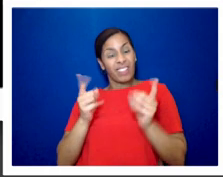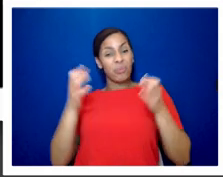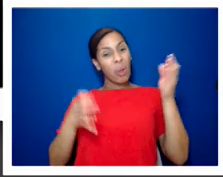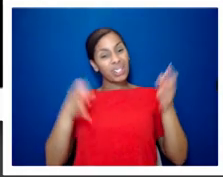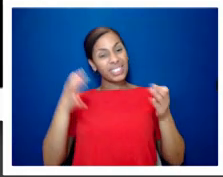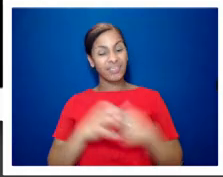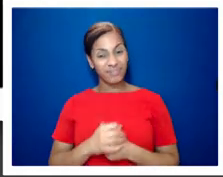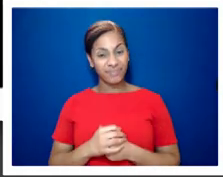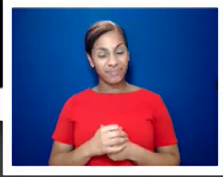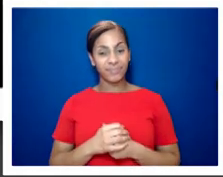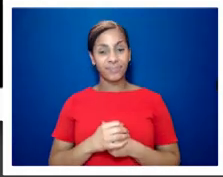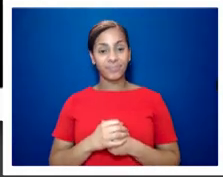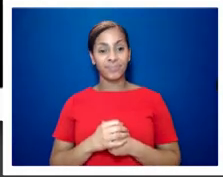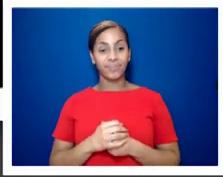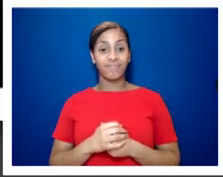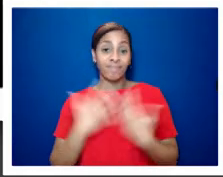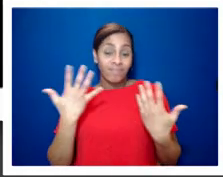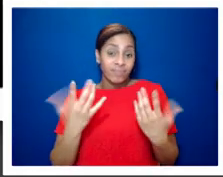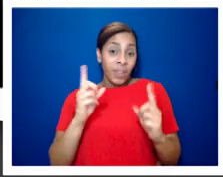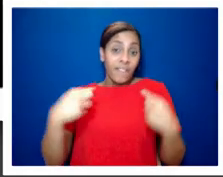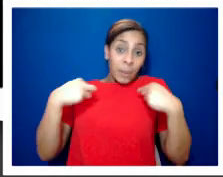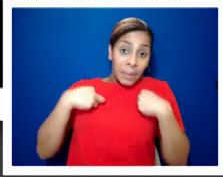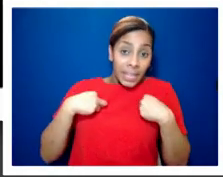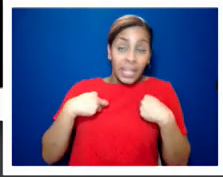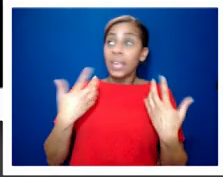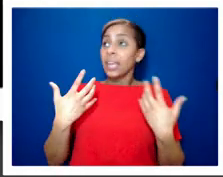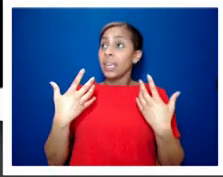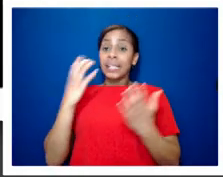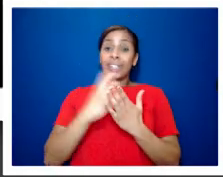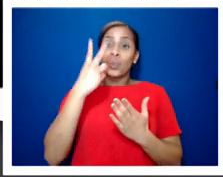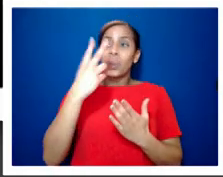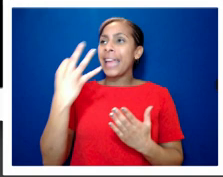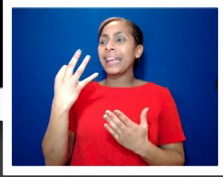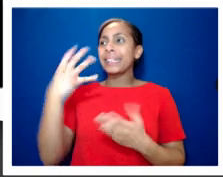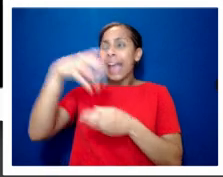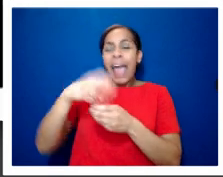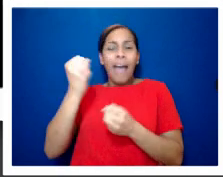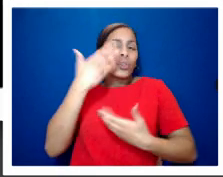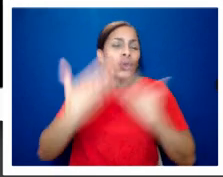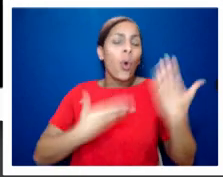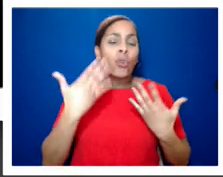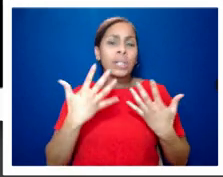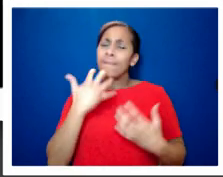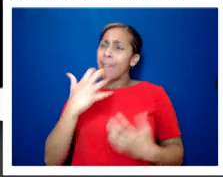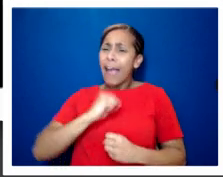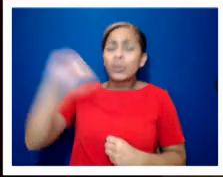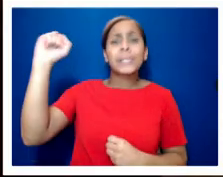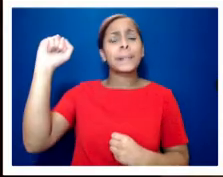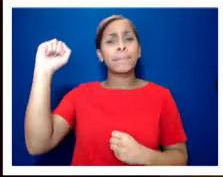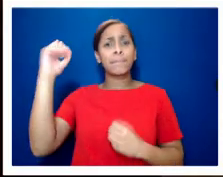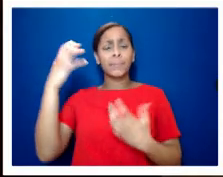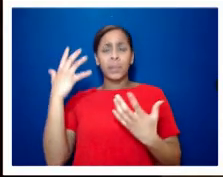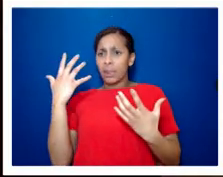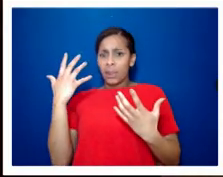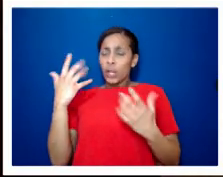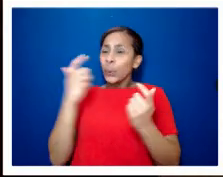for me section 28 is a story of heroism and humor in the face of adversity the activists in the